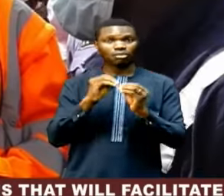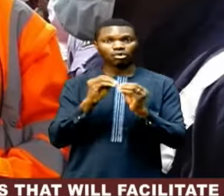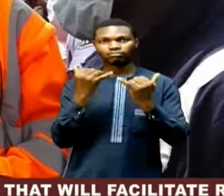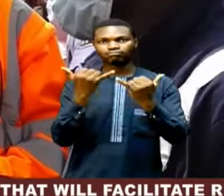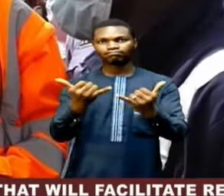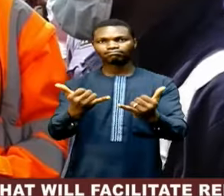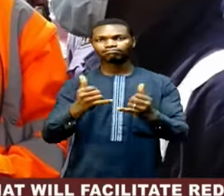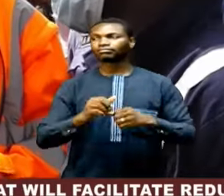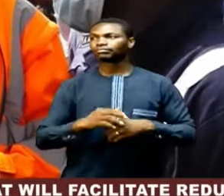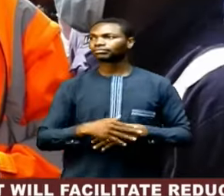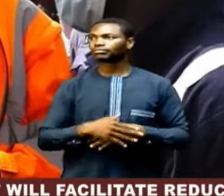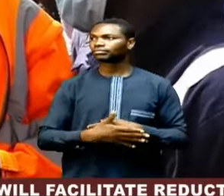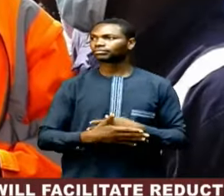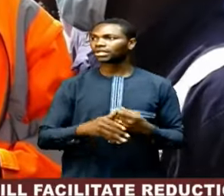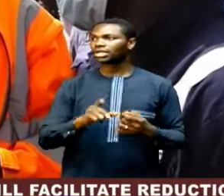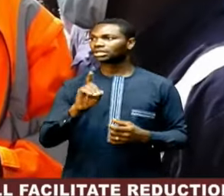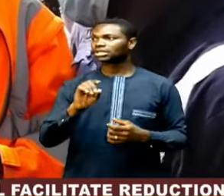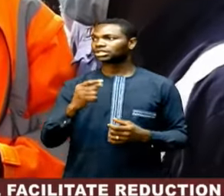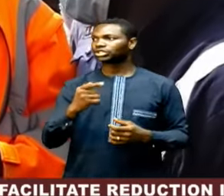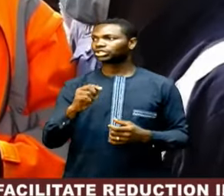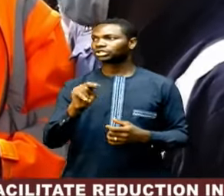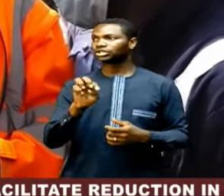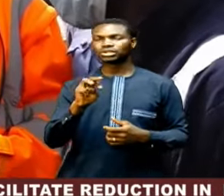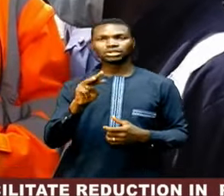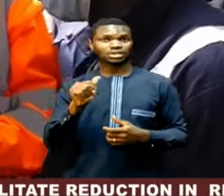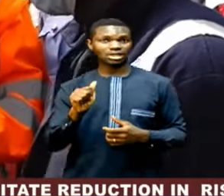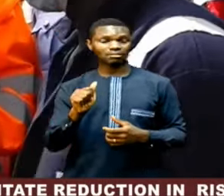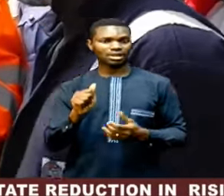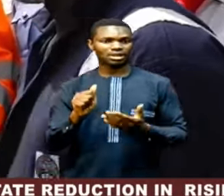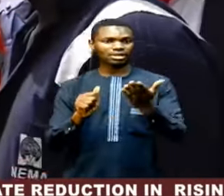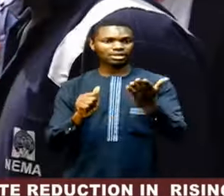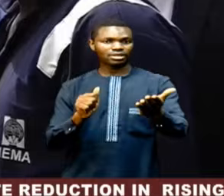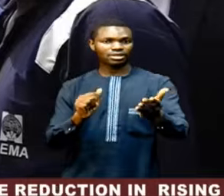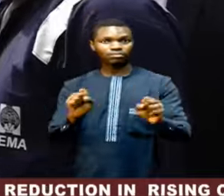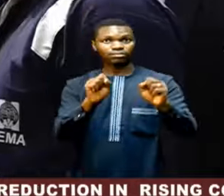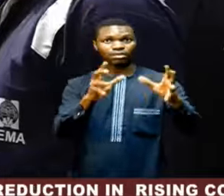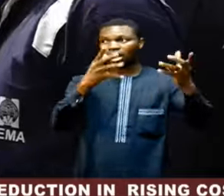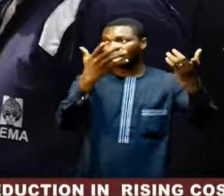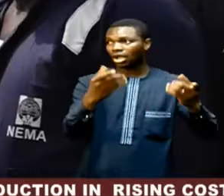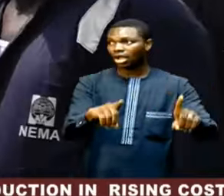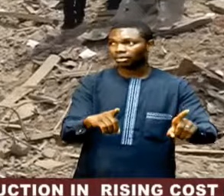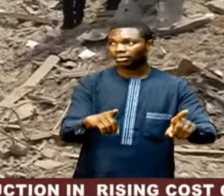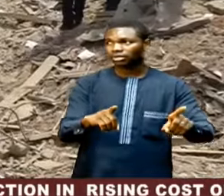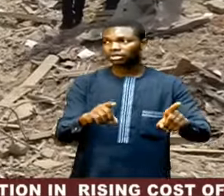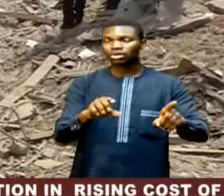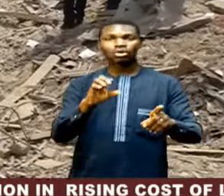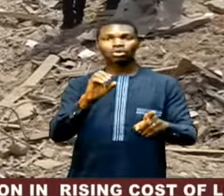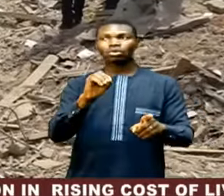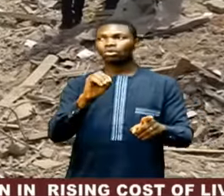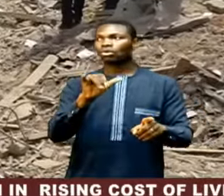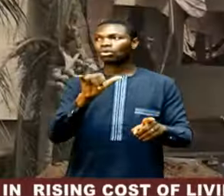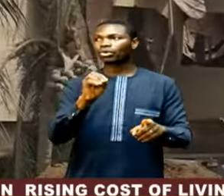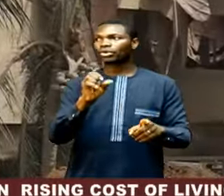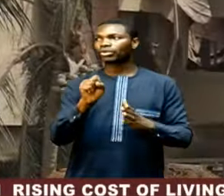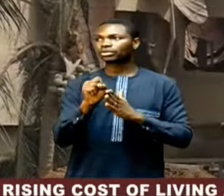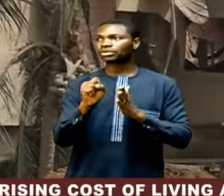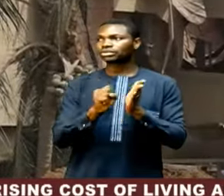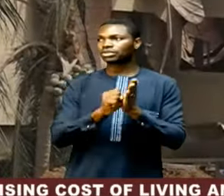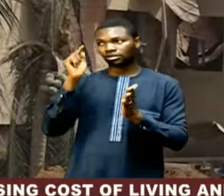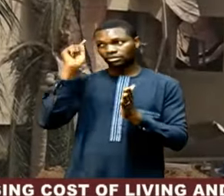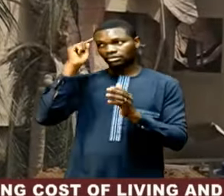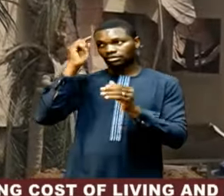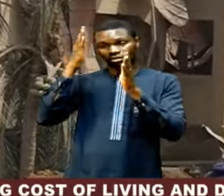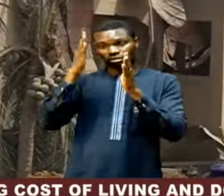The DG NEMA, who was received at the site by Oyo State Governor Sheyi Makindi, alongside